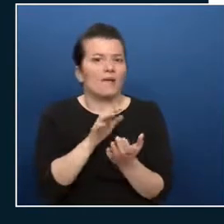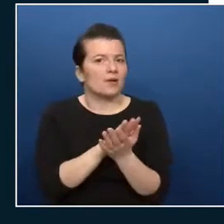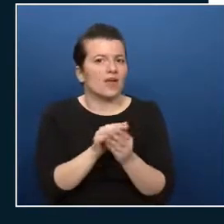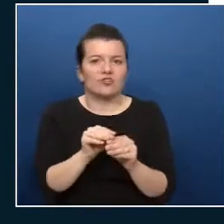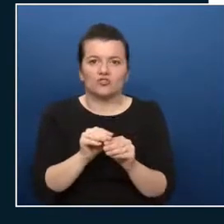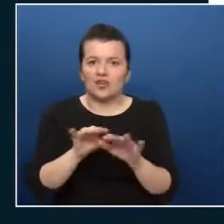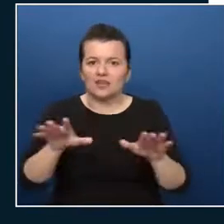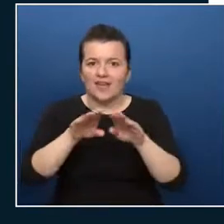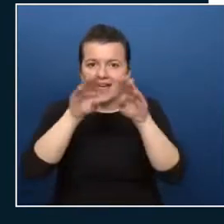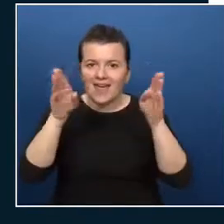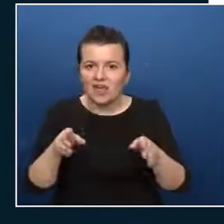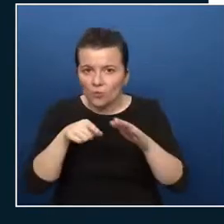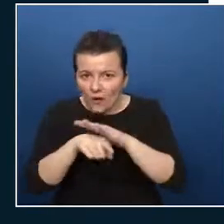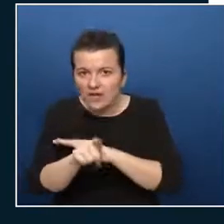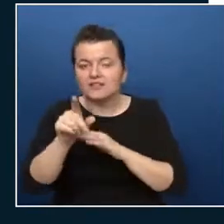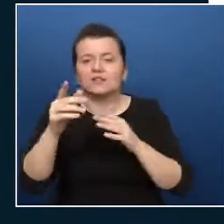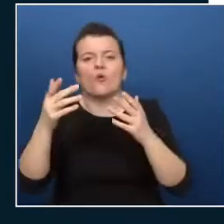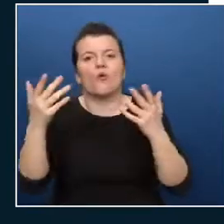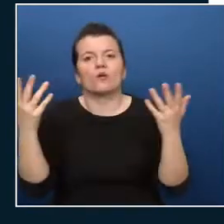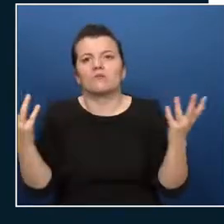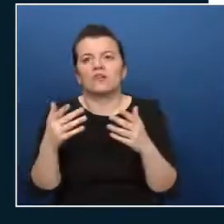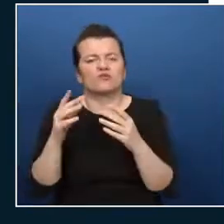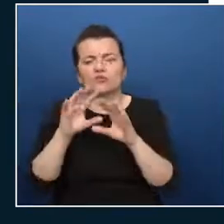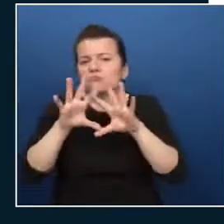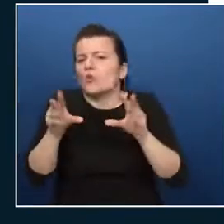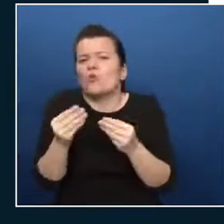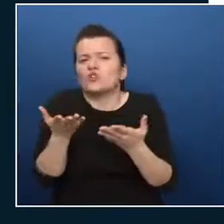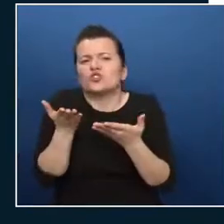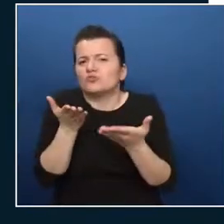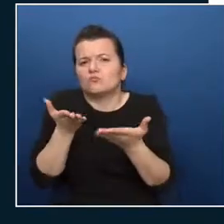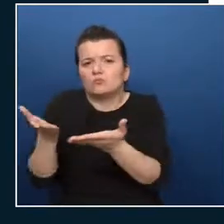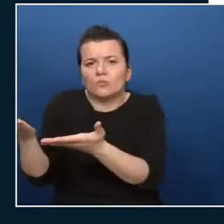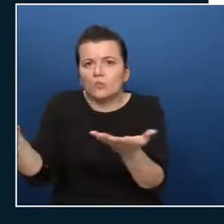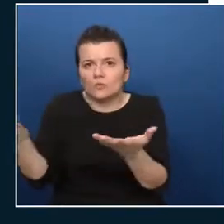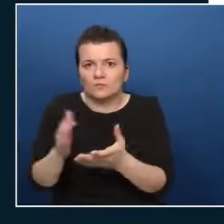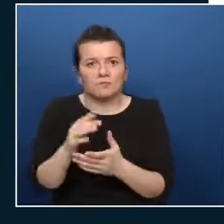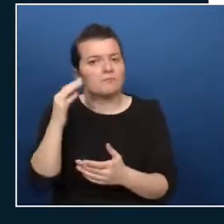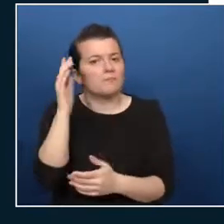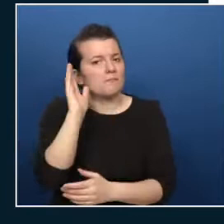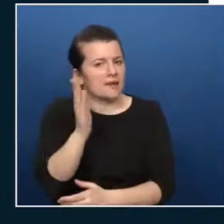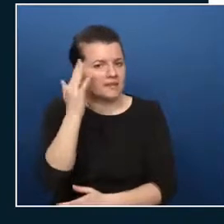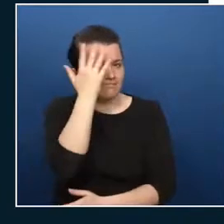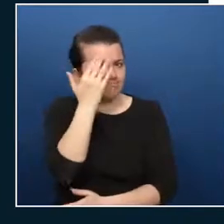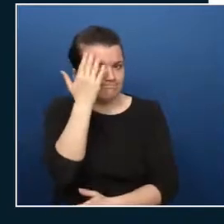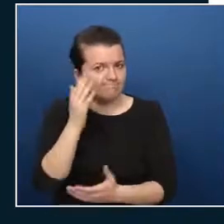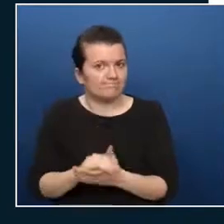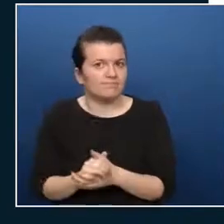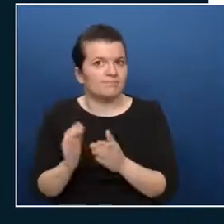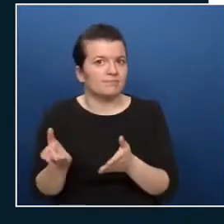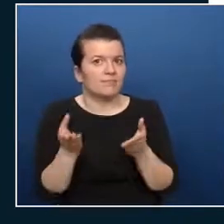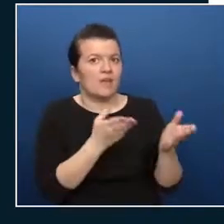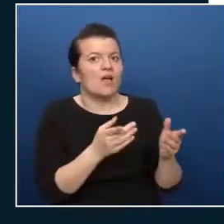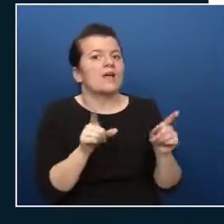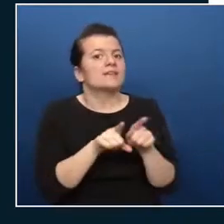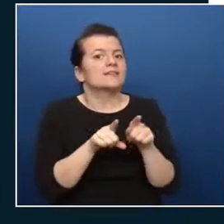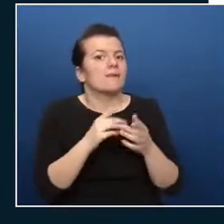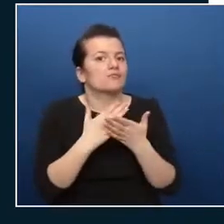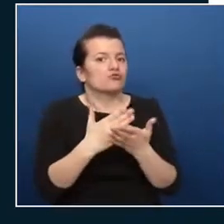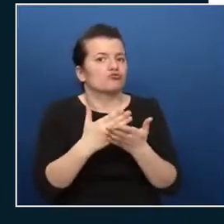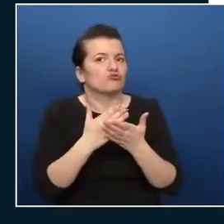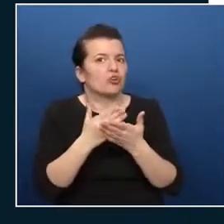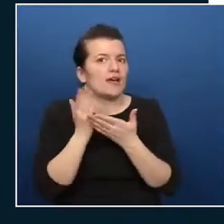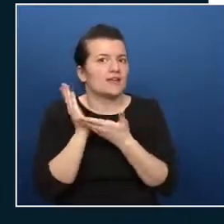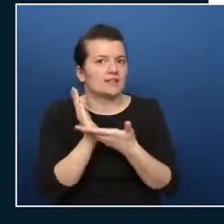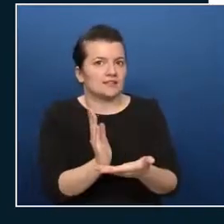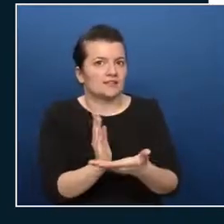all these services and you have to think about shared services like Azure like Active